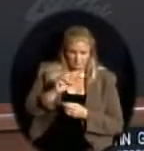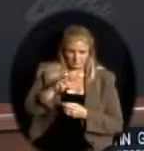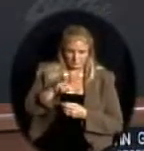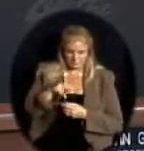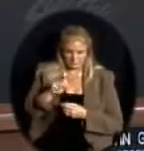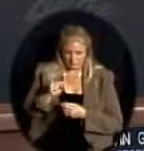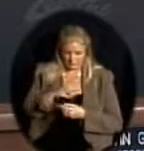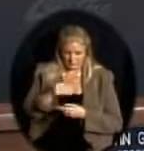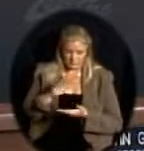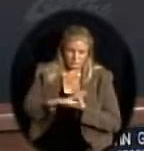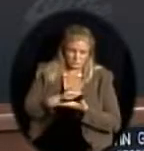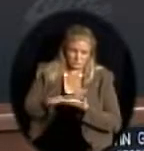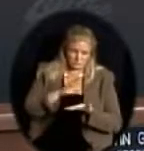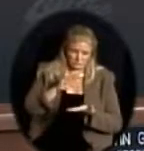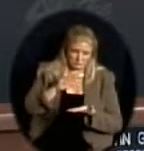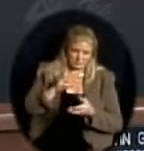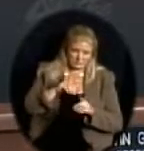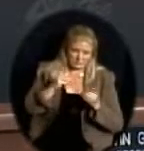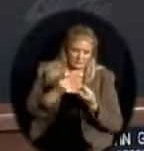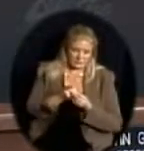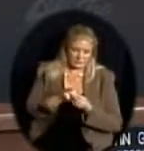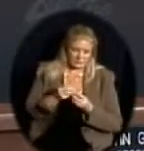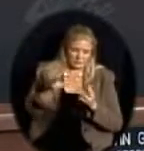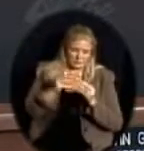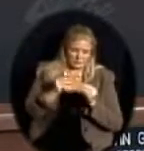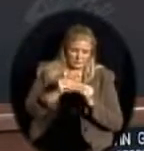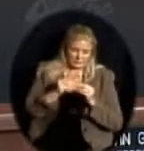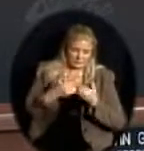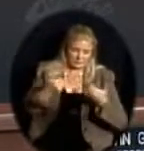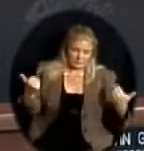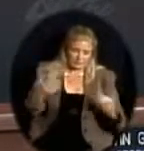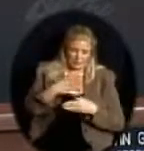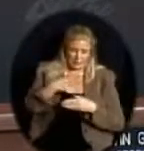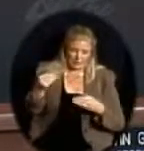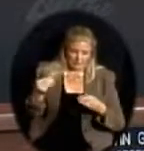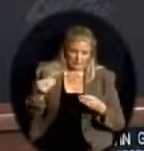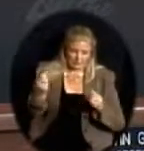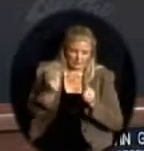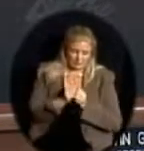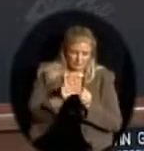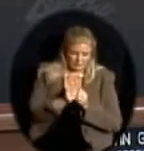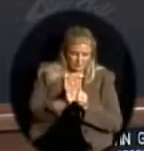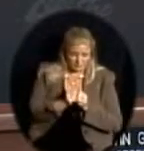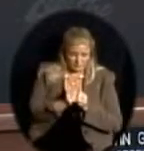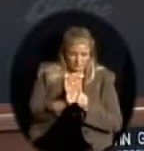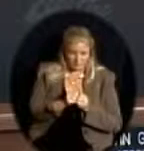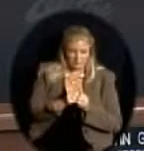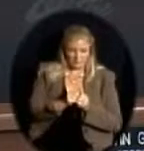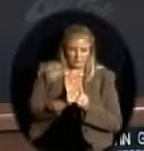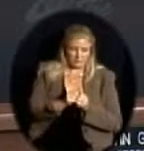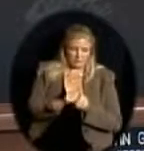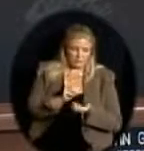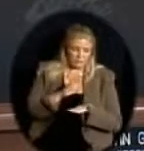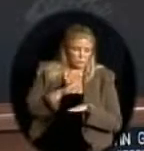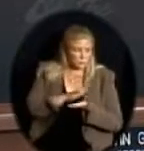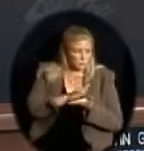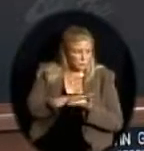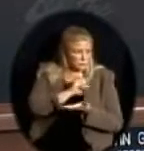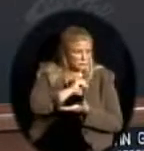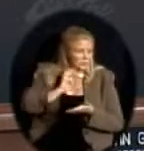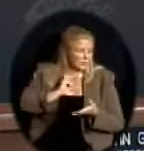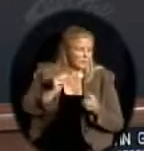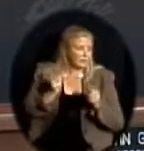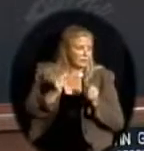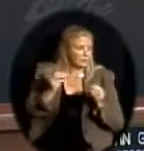separately to work together. And city development services staff will meet quarterly with school planning staff to discuss growth issues, location of schools and